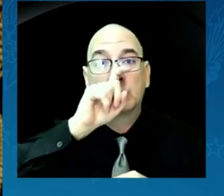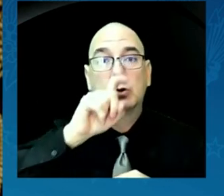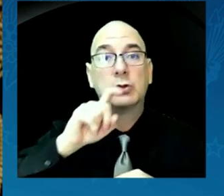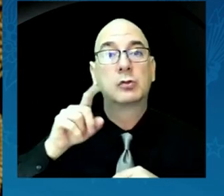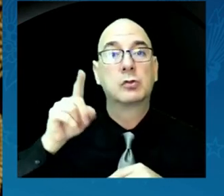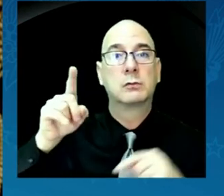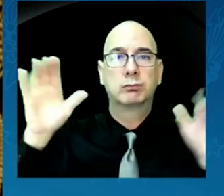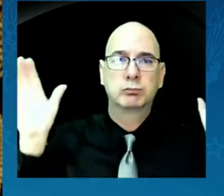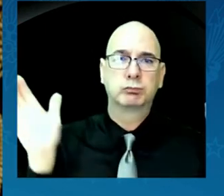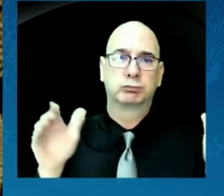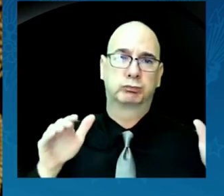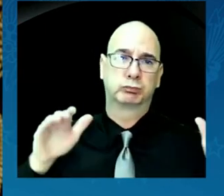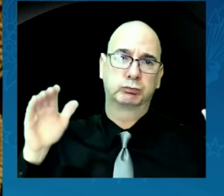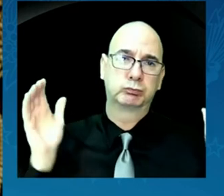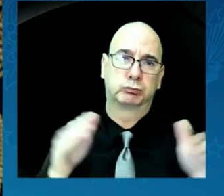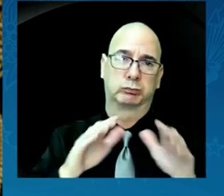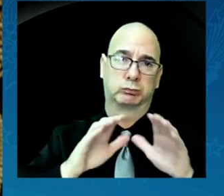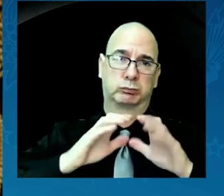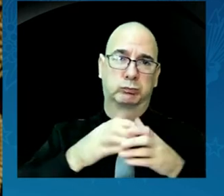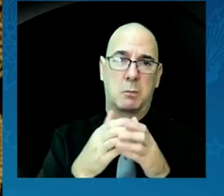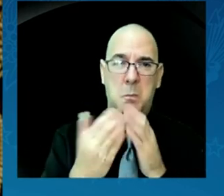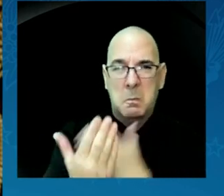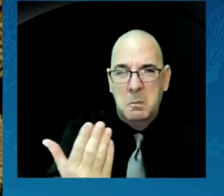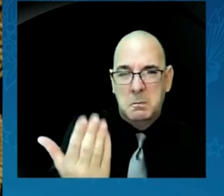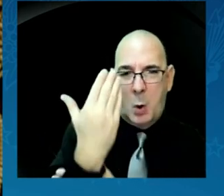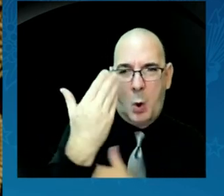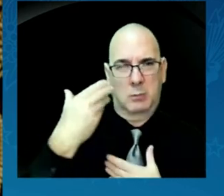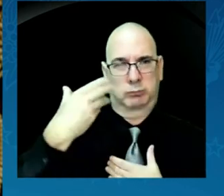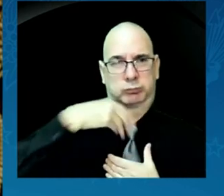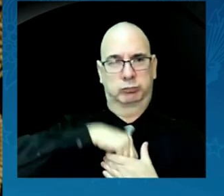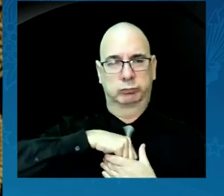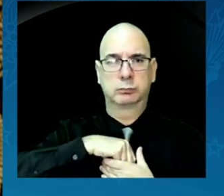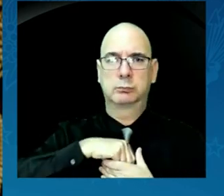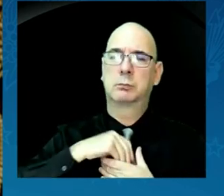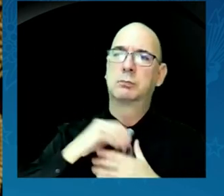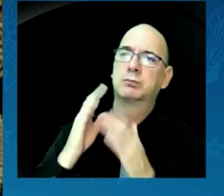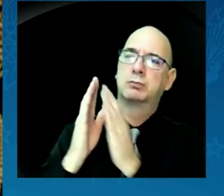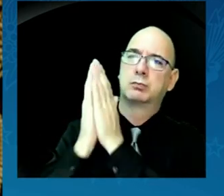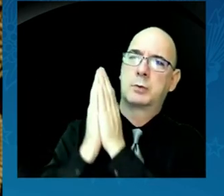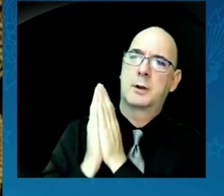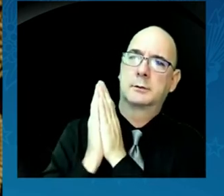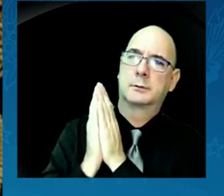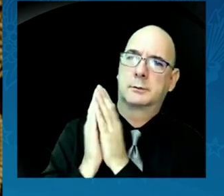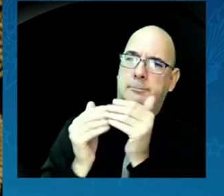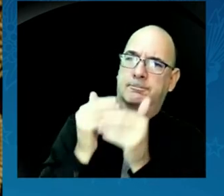pray that it will be done in beauty, in beauty.